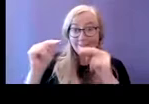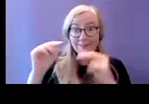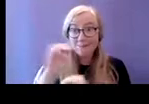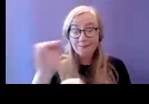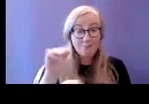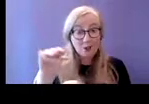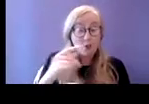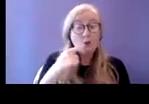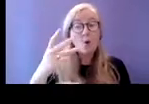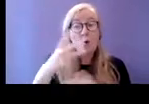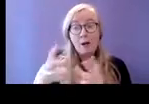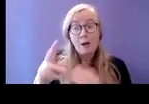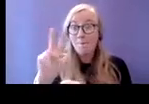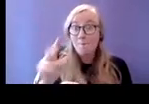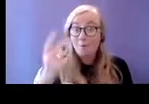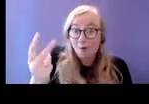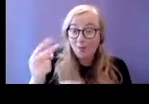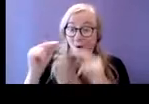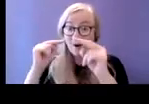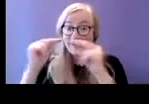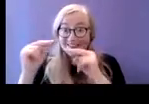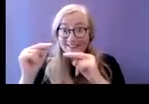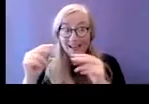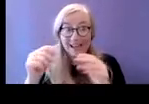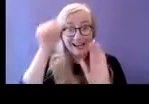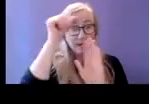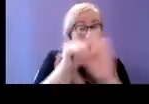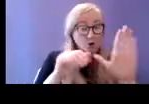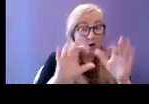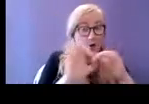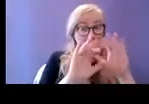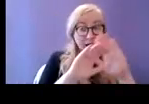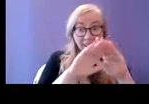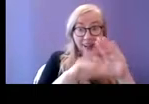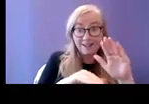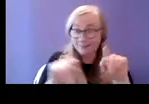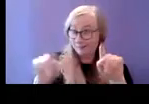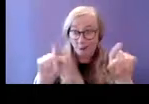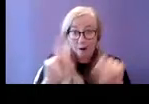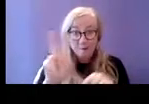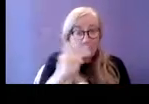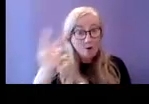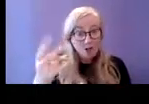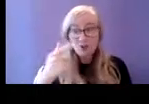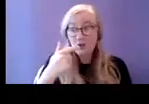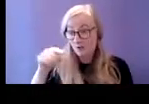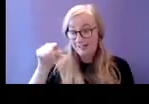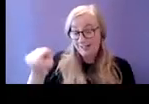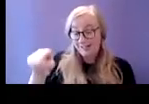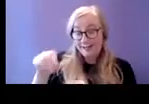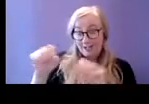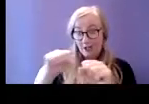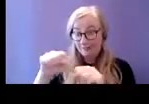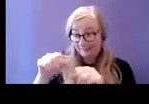experiencing homelessness the importance of service that you're in being able to cater for your complex needs or whatever